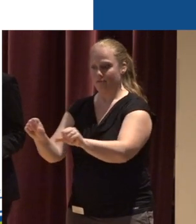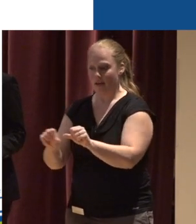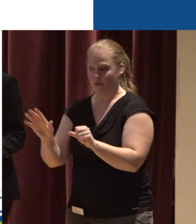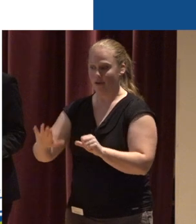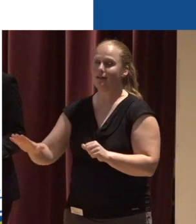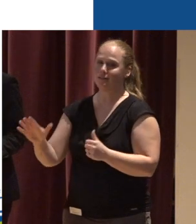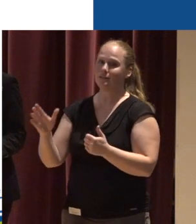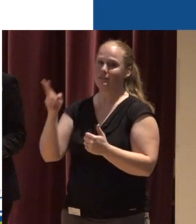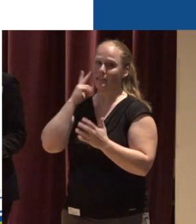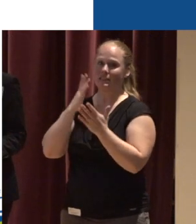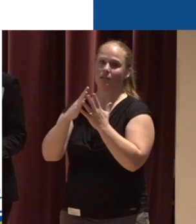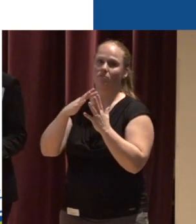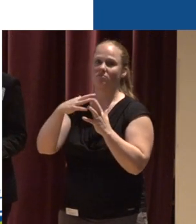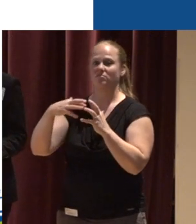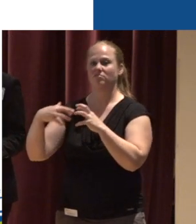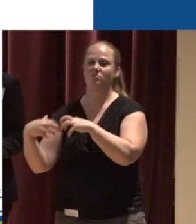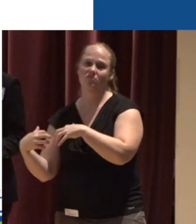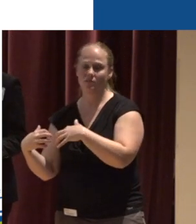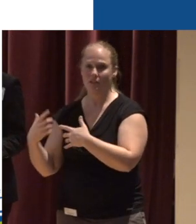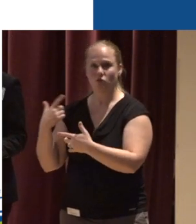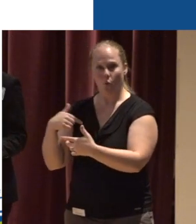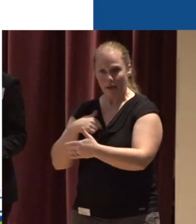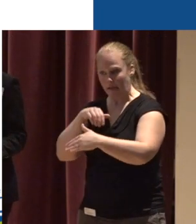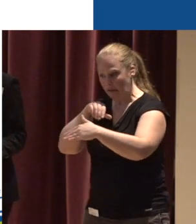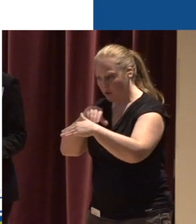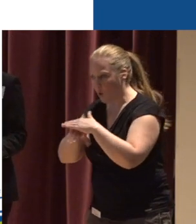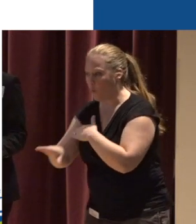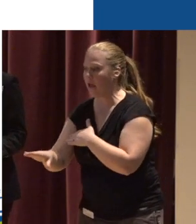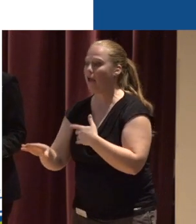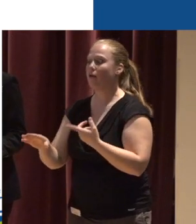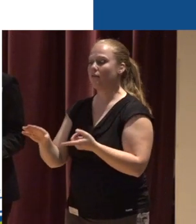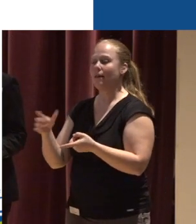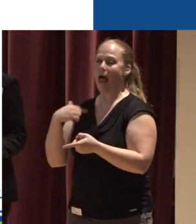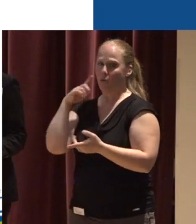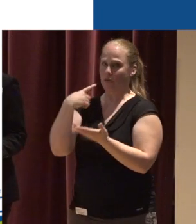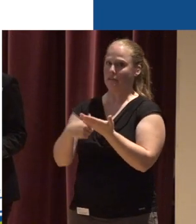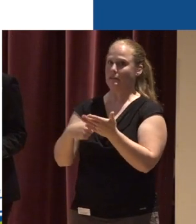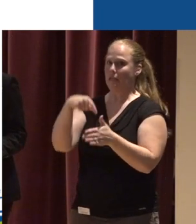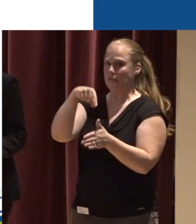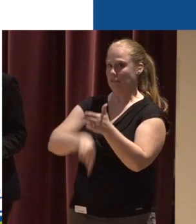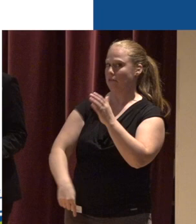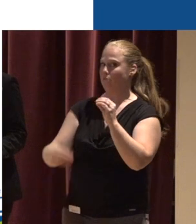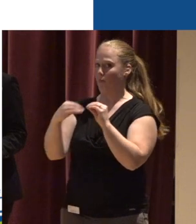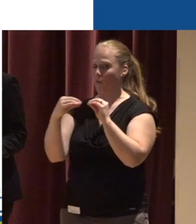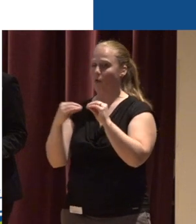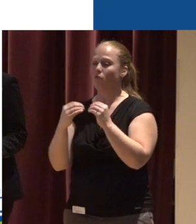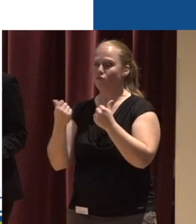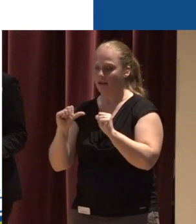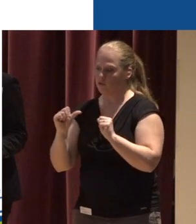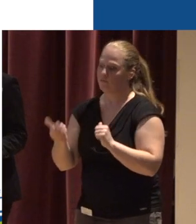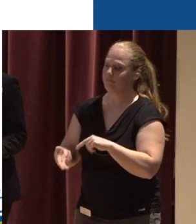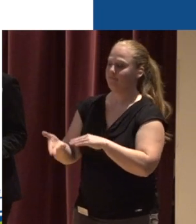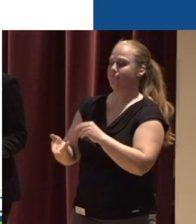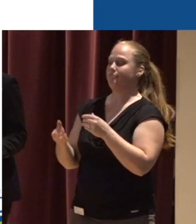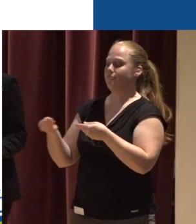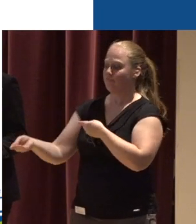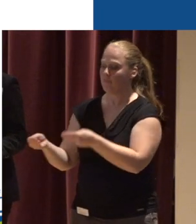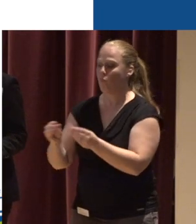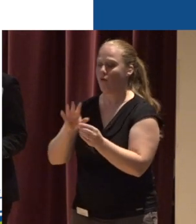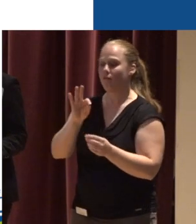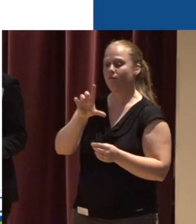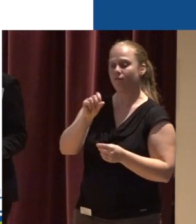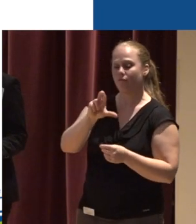seen a lot of degradation And so, we go into areas, as I will discuss later And we enhance the biodiversity, the flora, the fauna